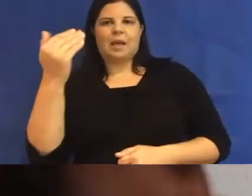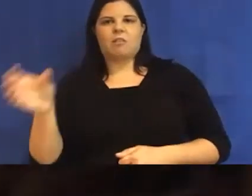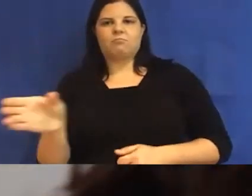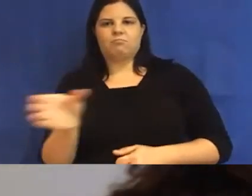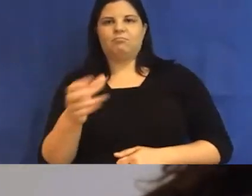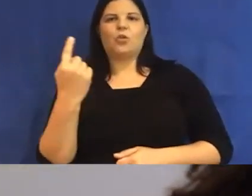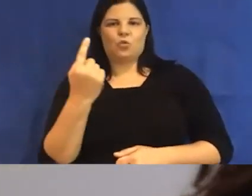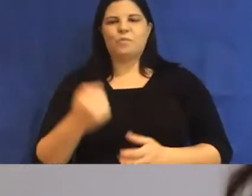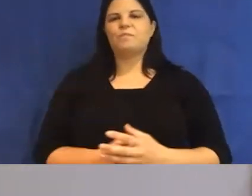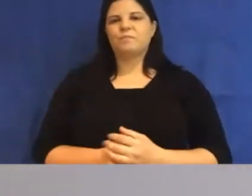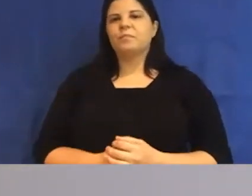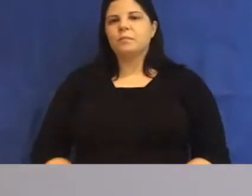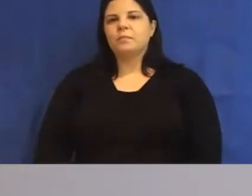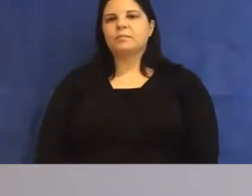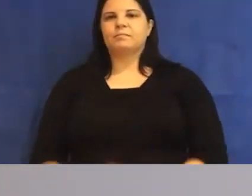Fantastic, Scott.